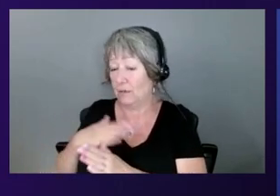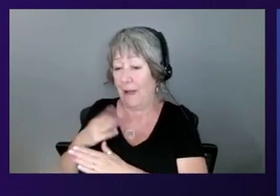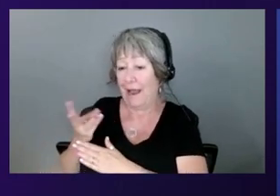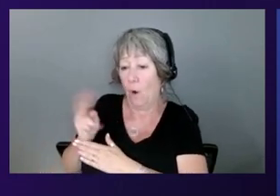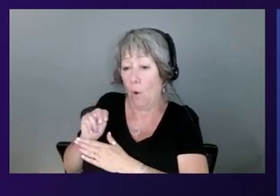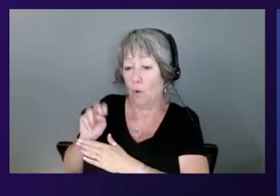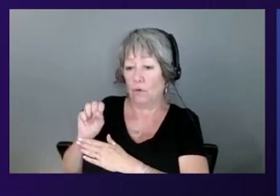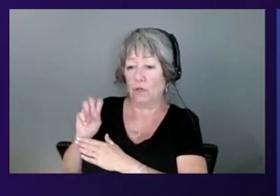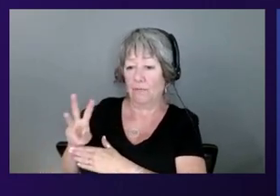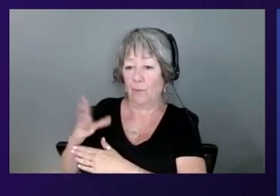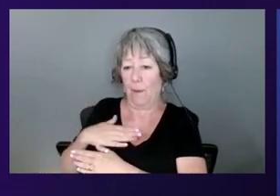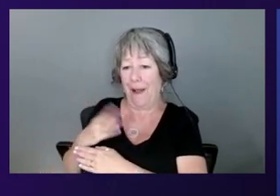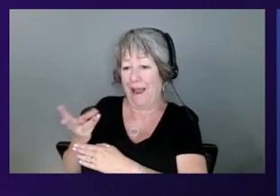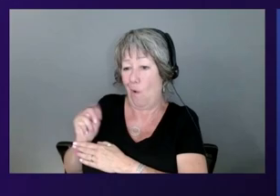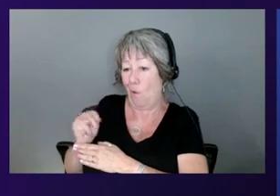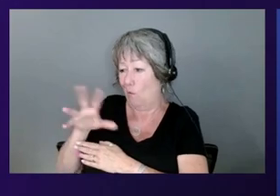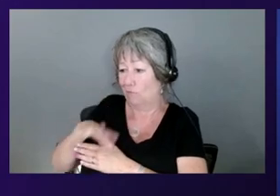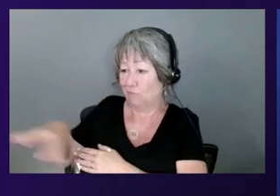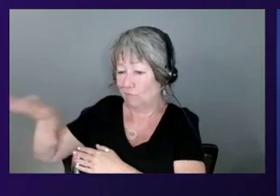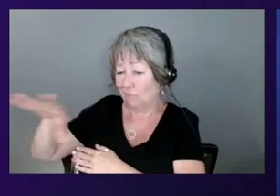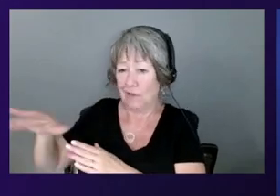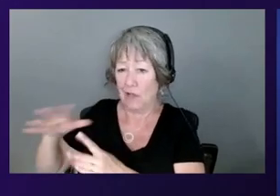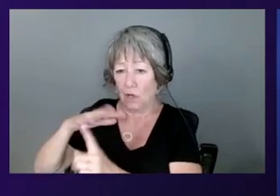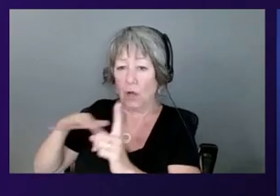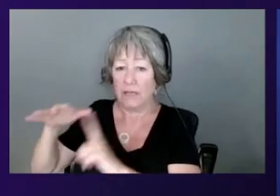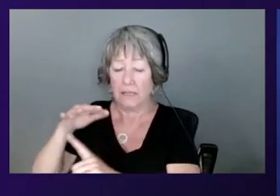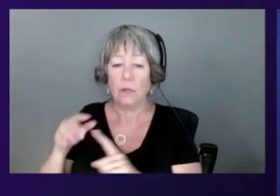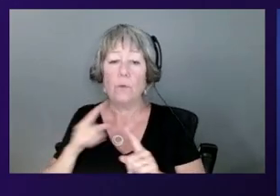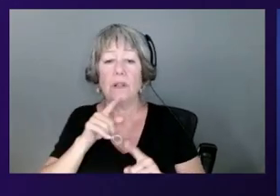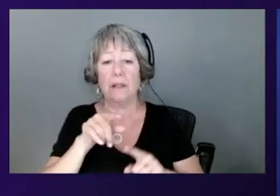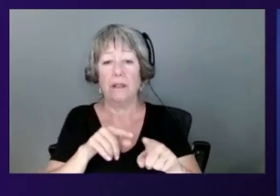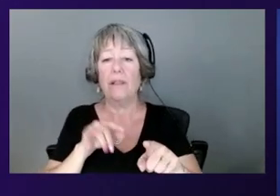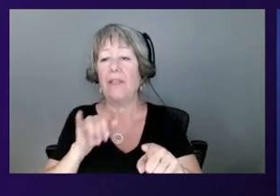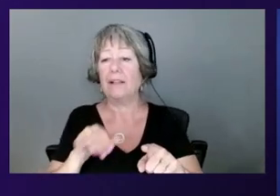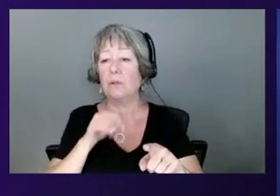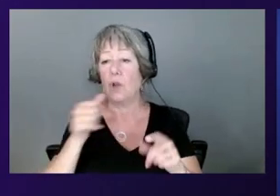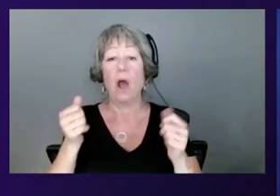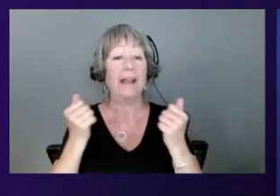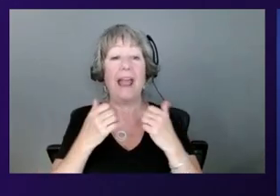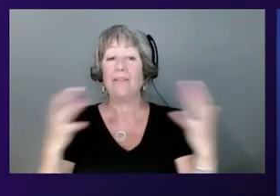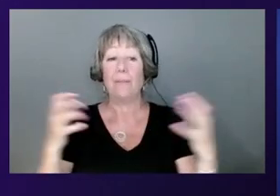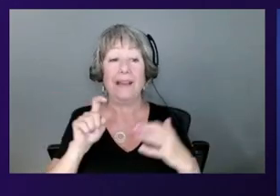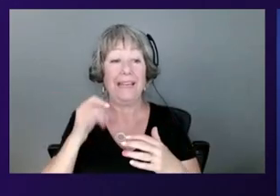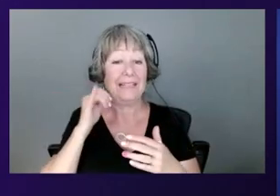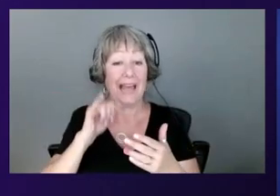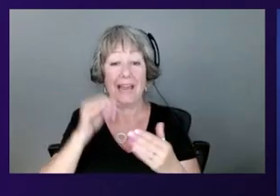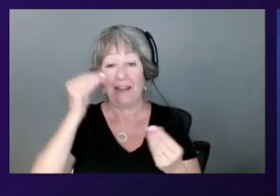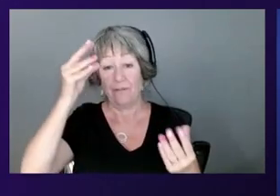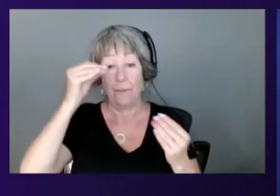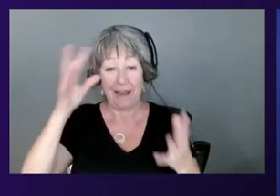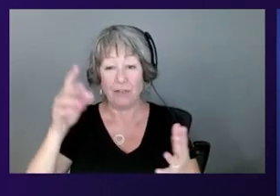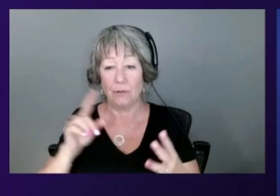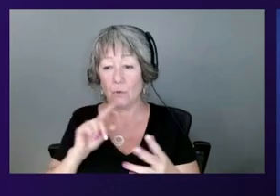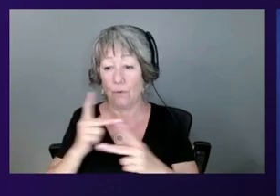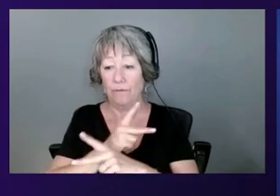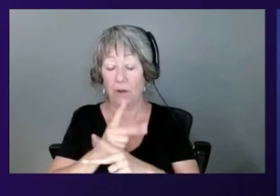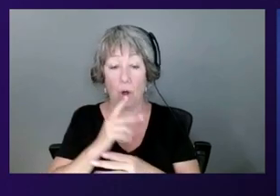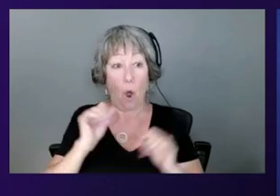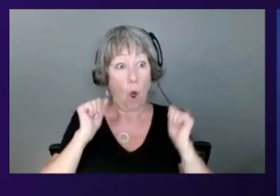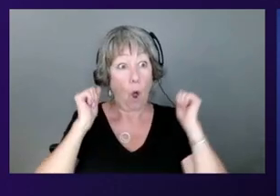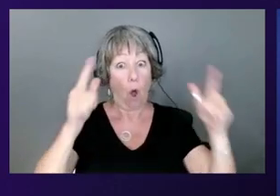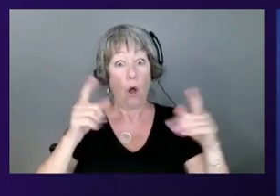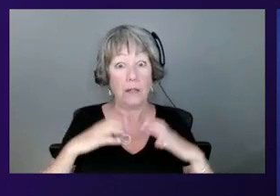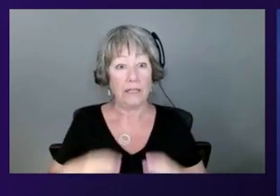And also a need-know basis, right, with that kind of data. Not everyone needs that information, right? So it's trying to be protective